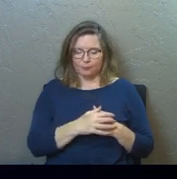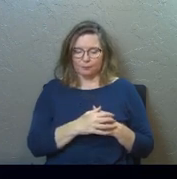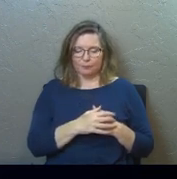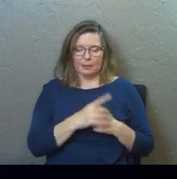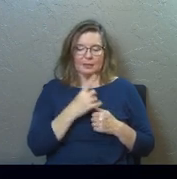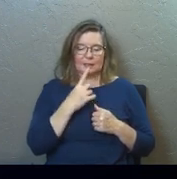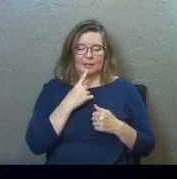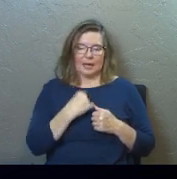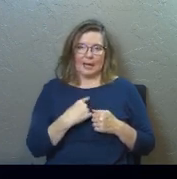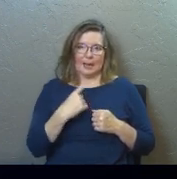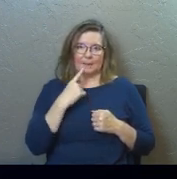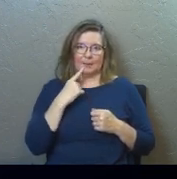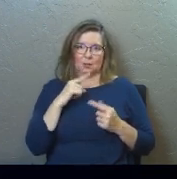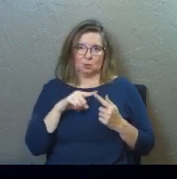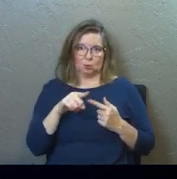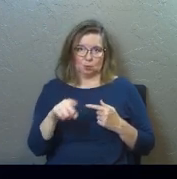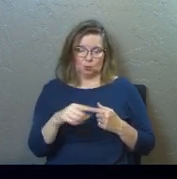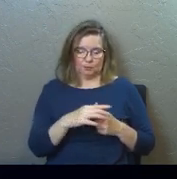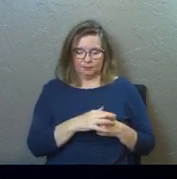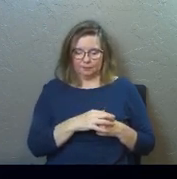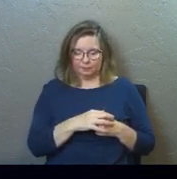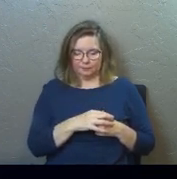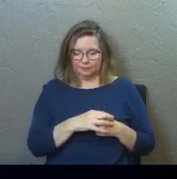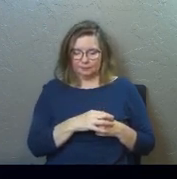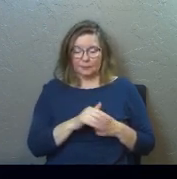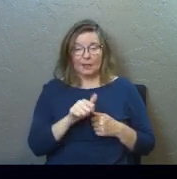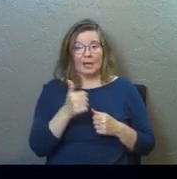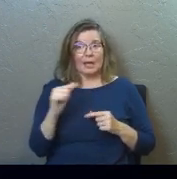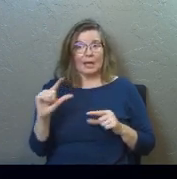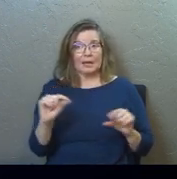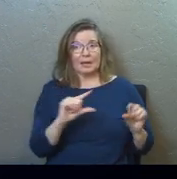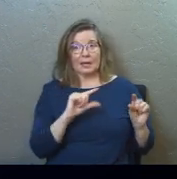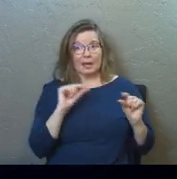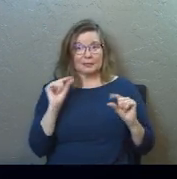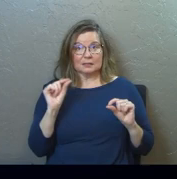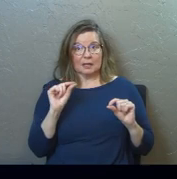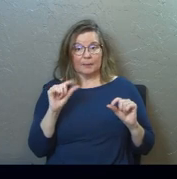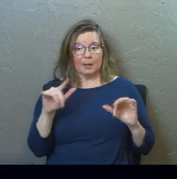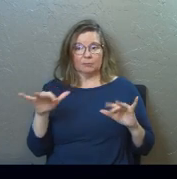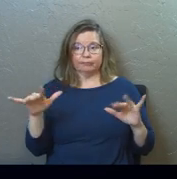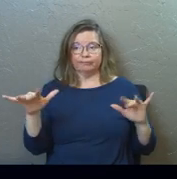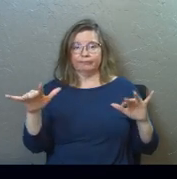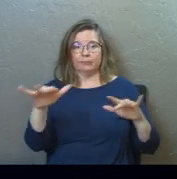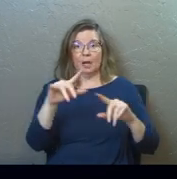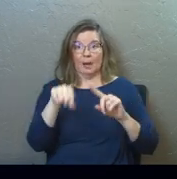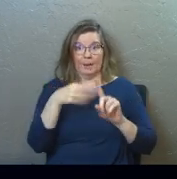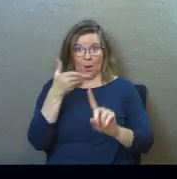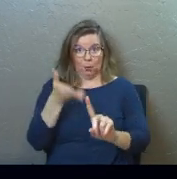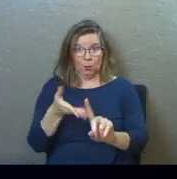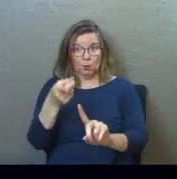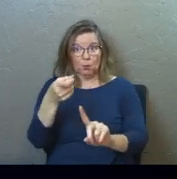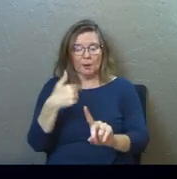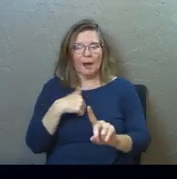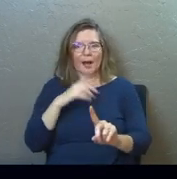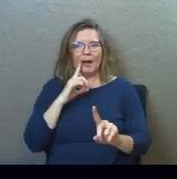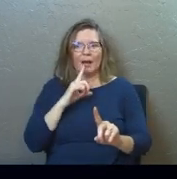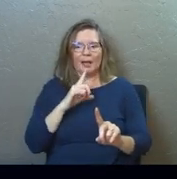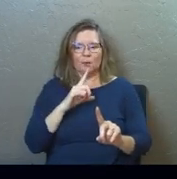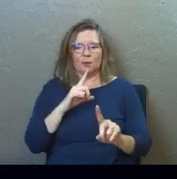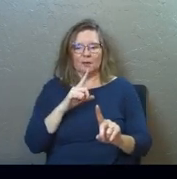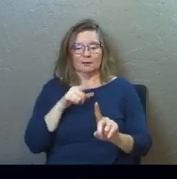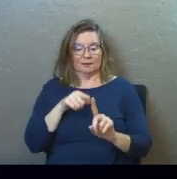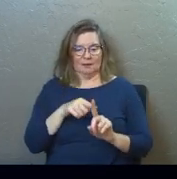And let's say I'm bitter toward you. Any gossip that's out there floating around about you, I'm going to